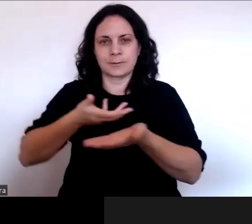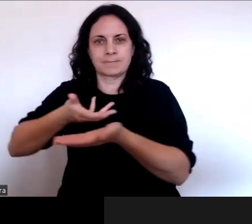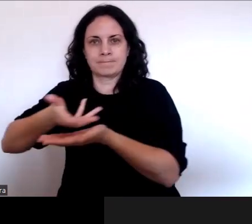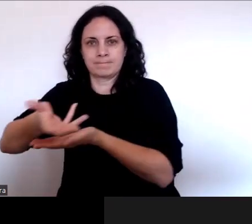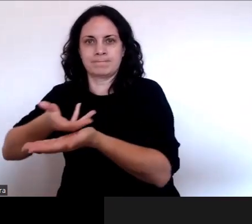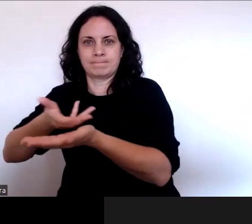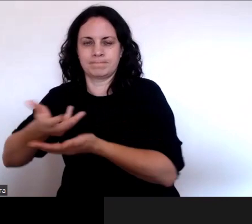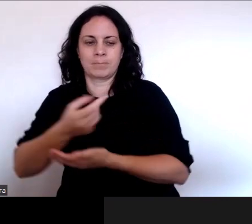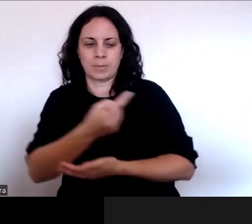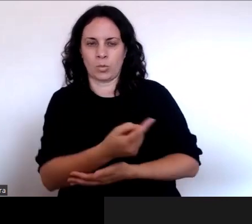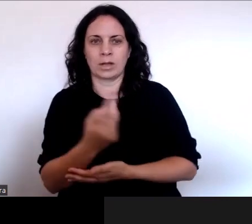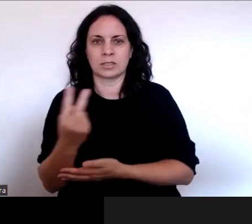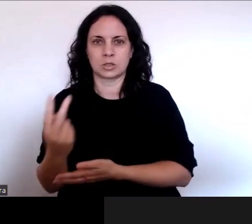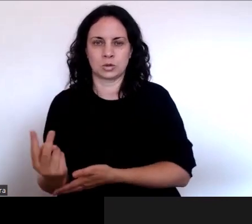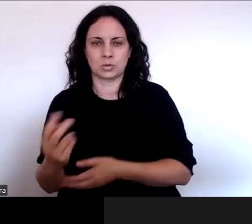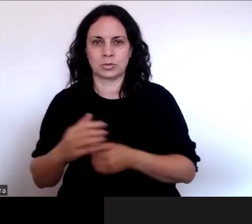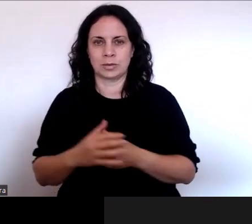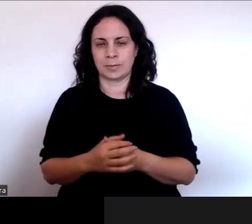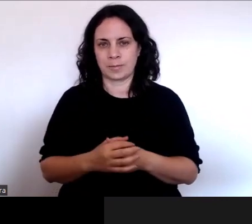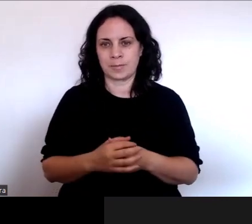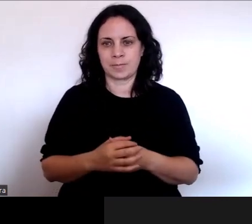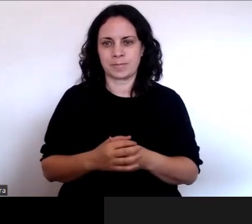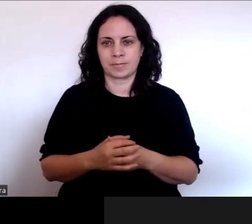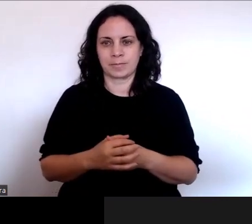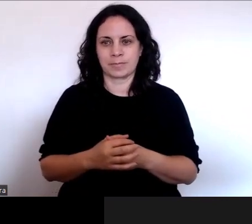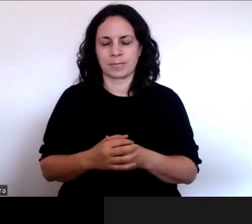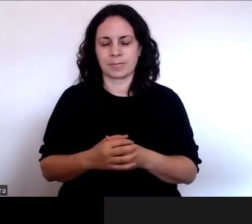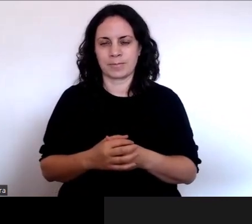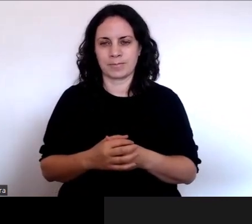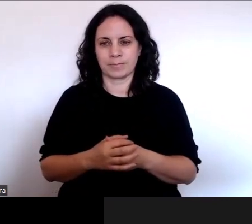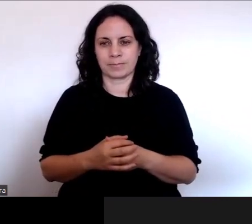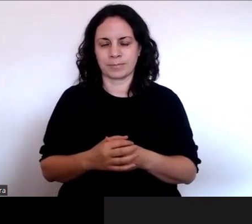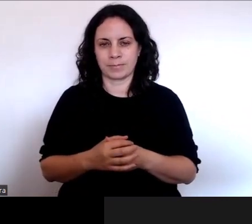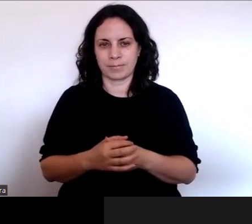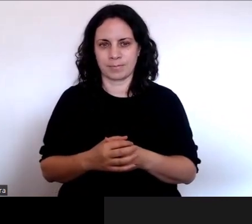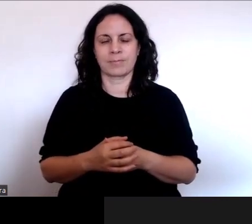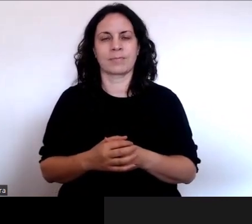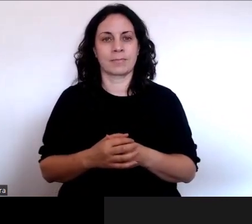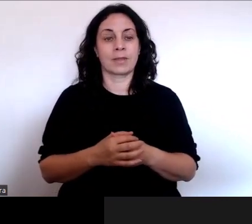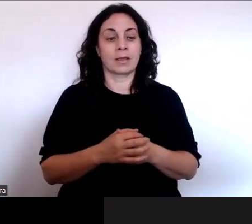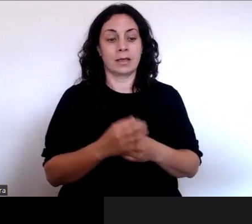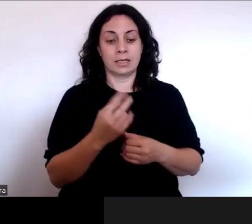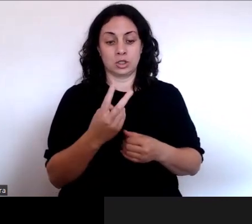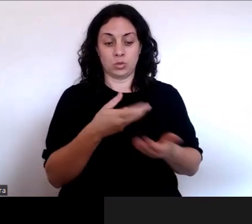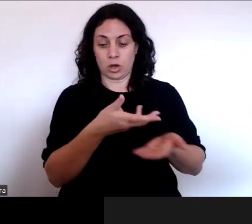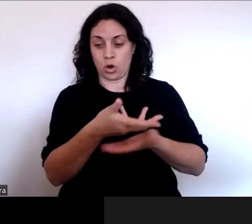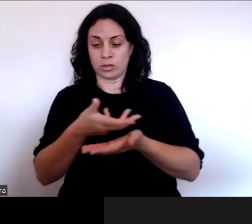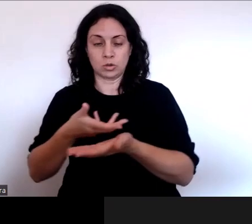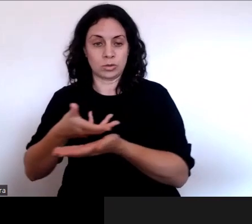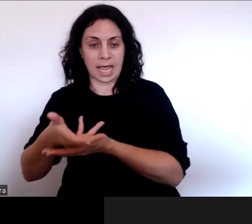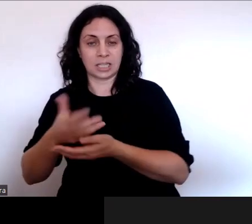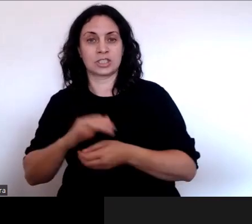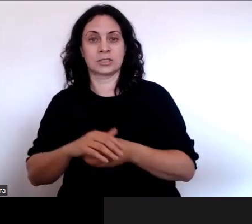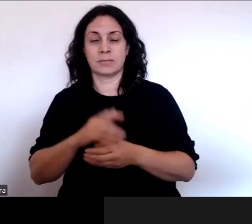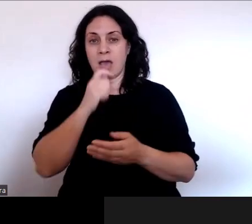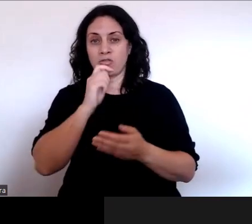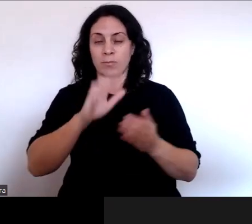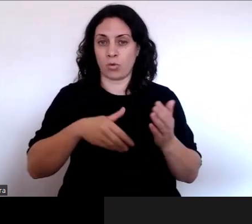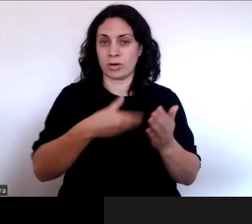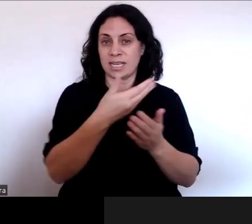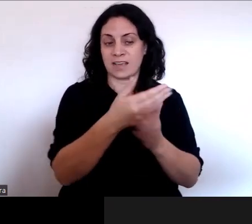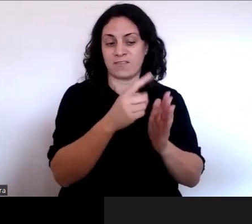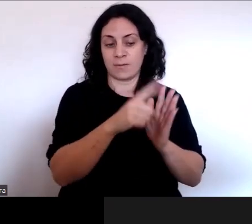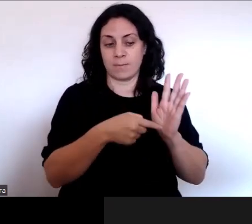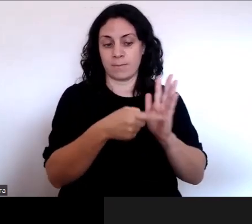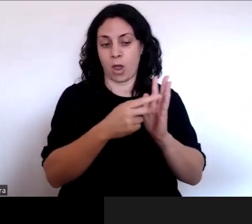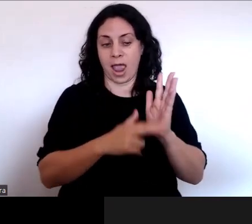consultation and still get our report to the Minister by 30 June 2024, we simply had to